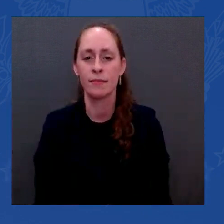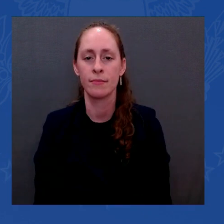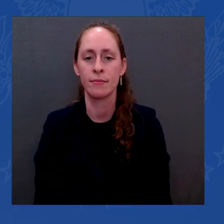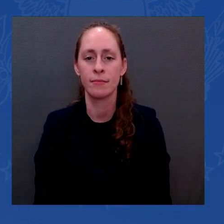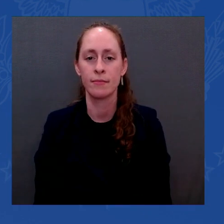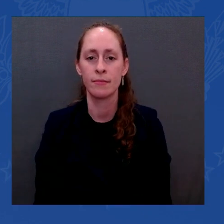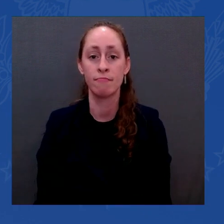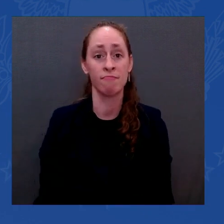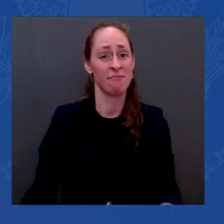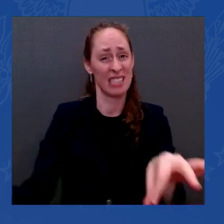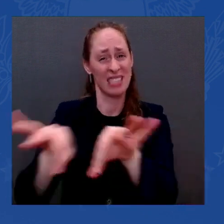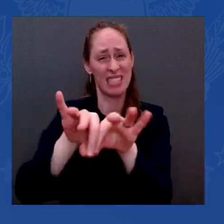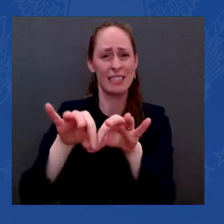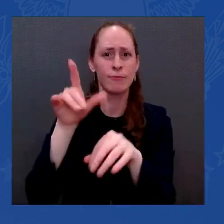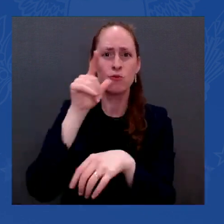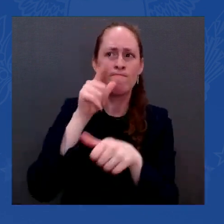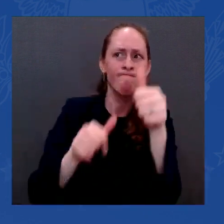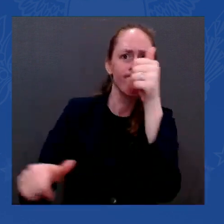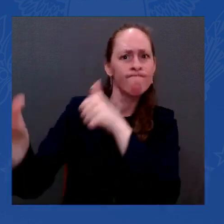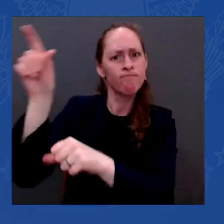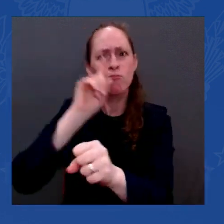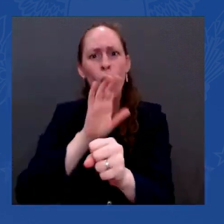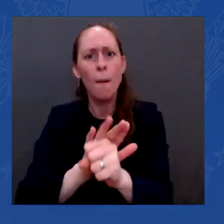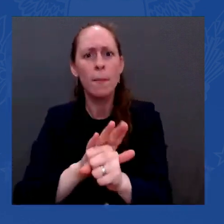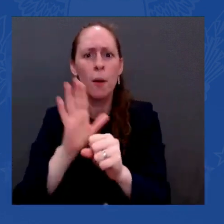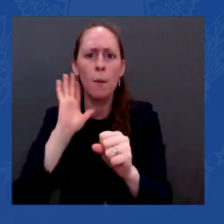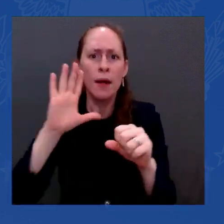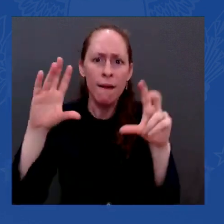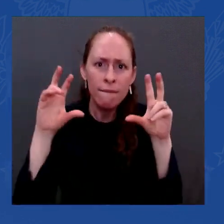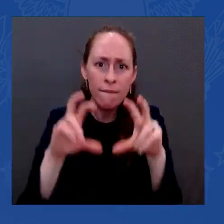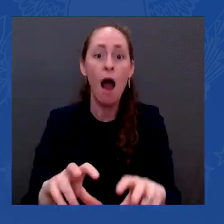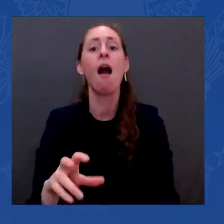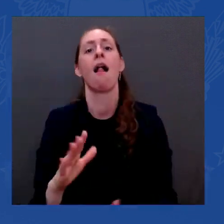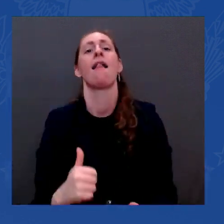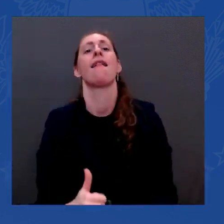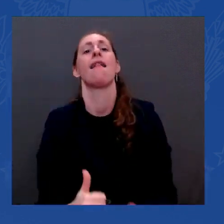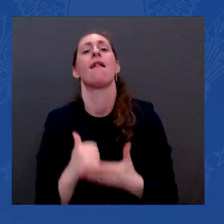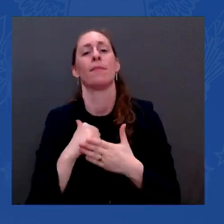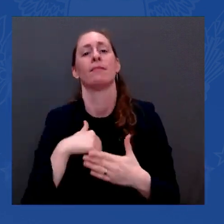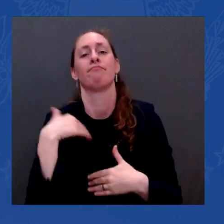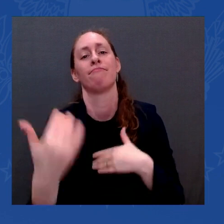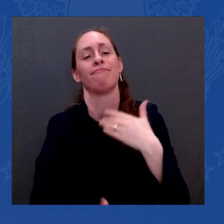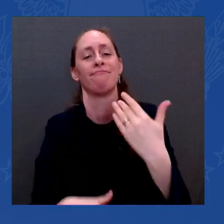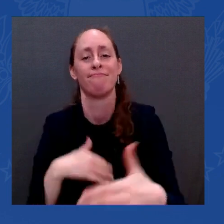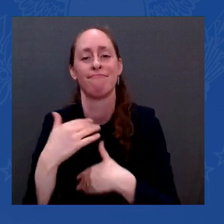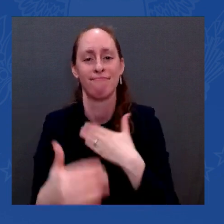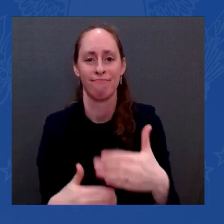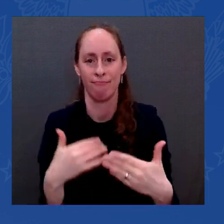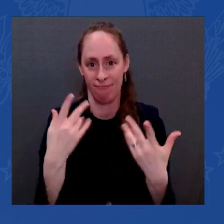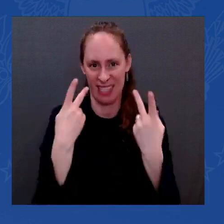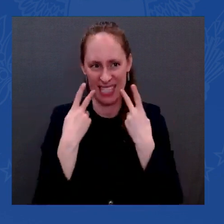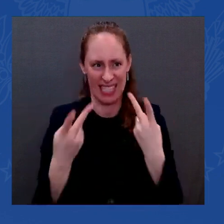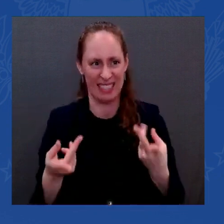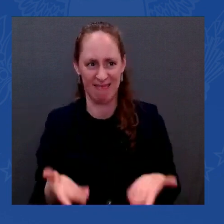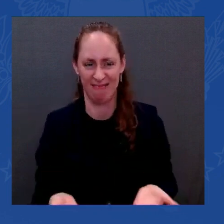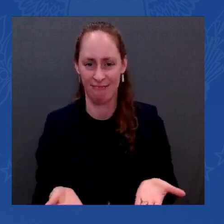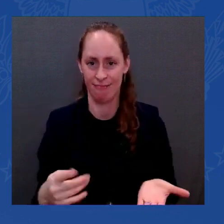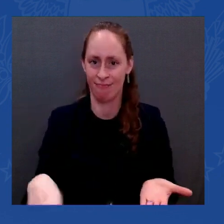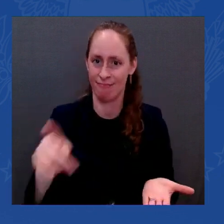this group today sends a powerful signal that is a catalyzing effect. So I want to thank you and your team.